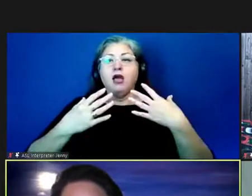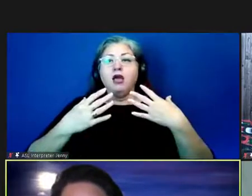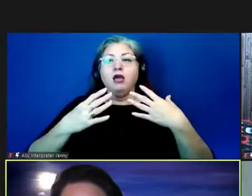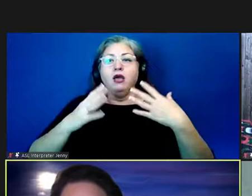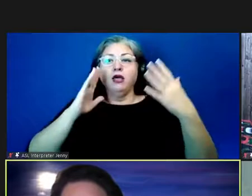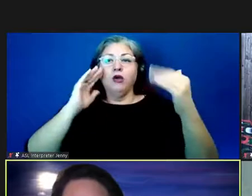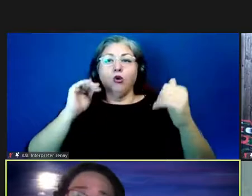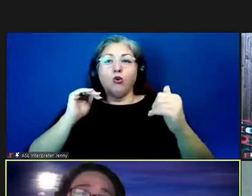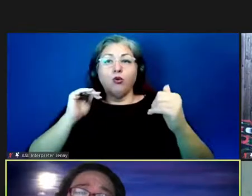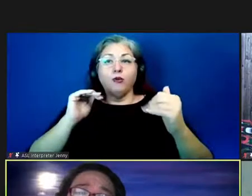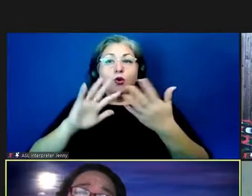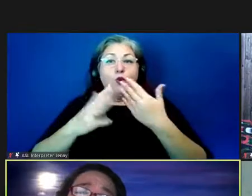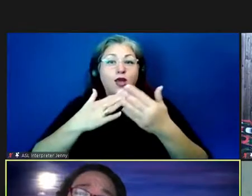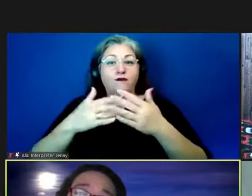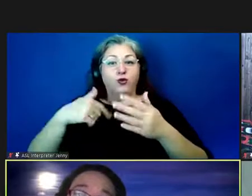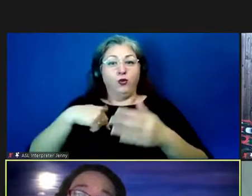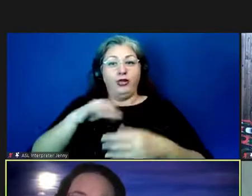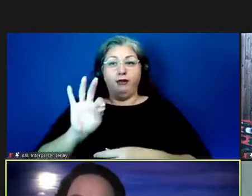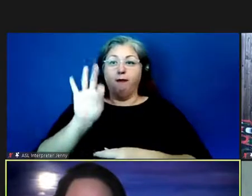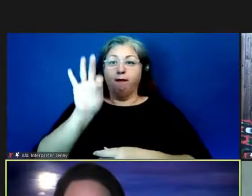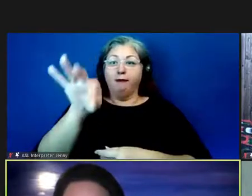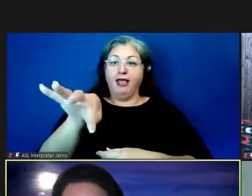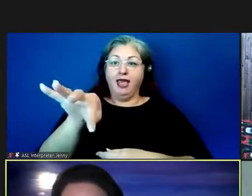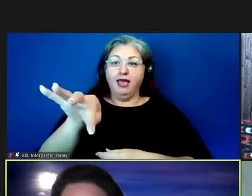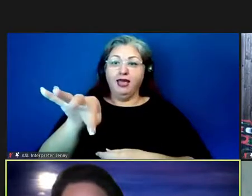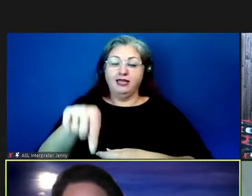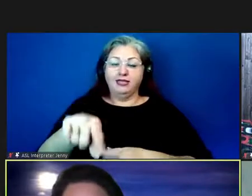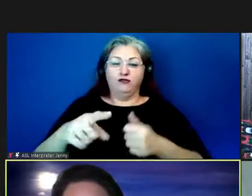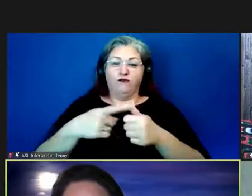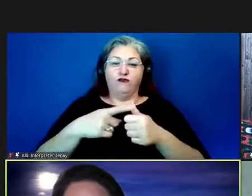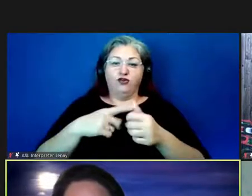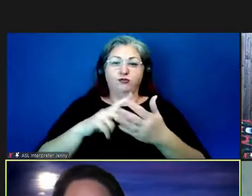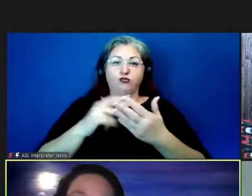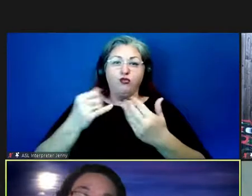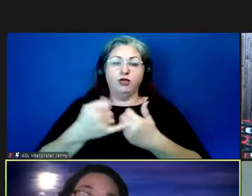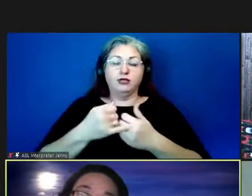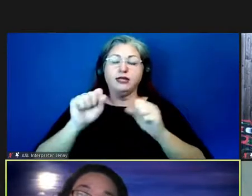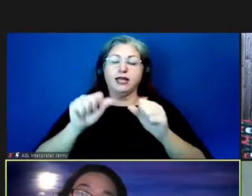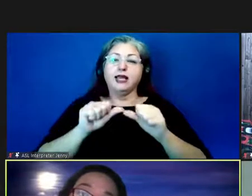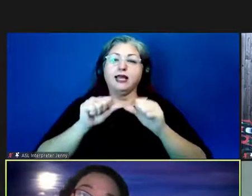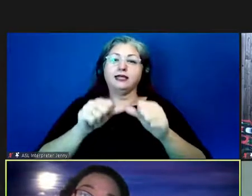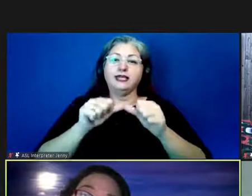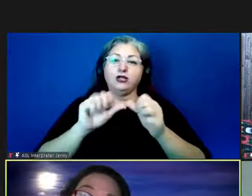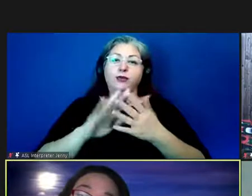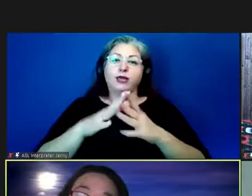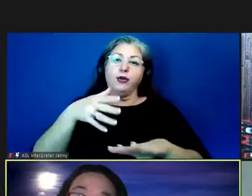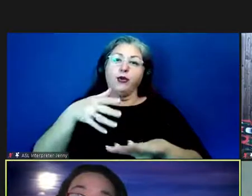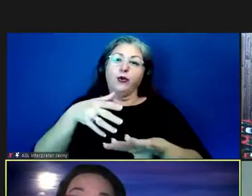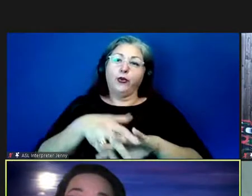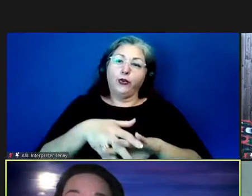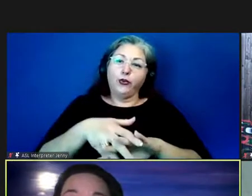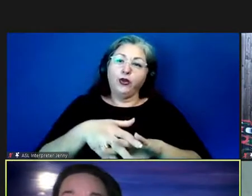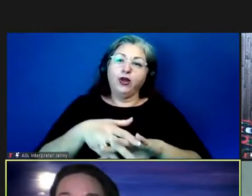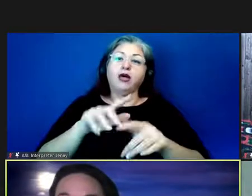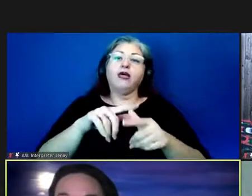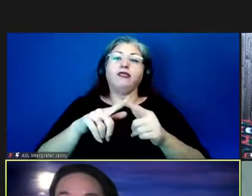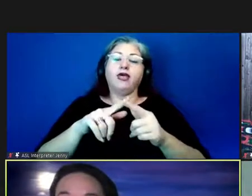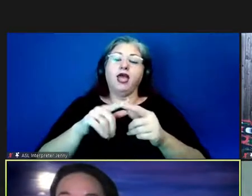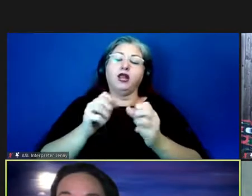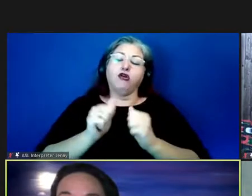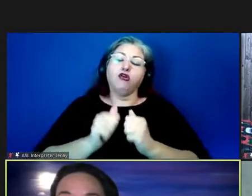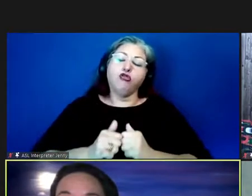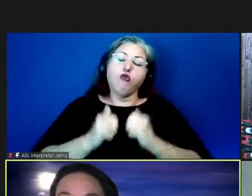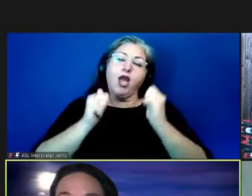planted with this first prototyping project will continue to take root and thrive not only in a hawaiian